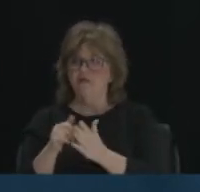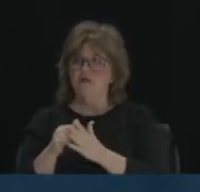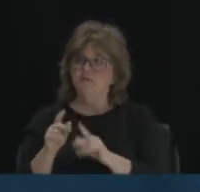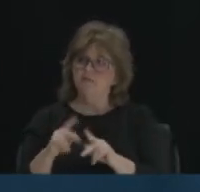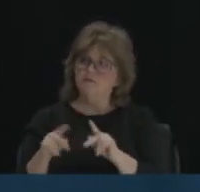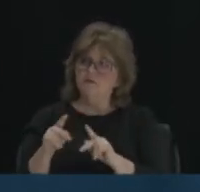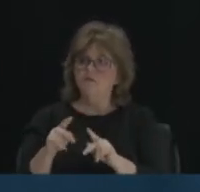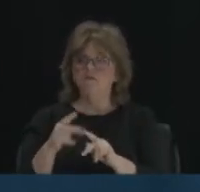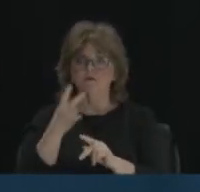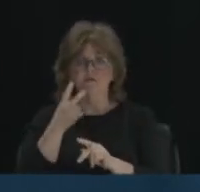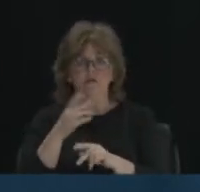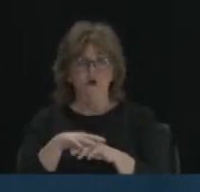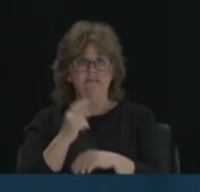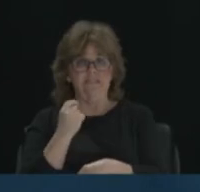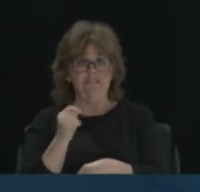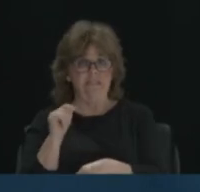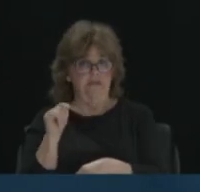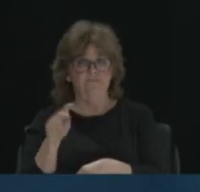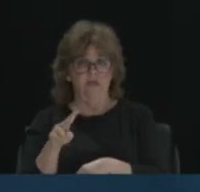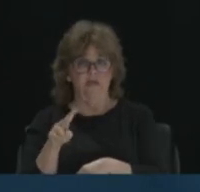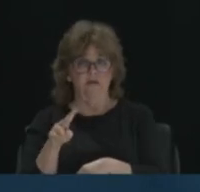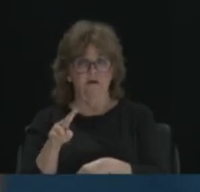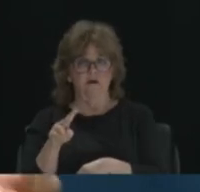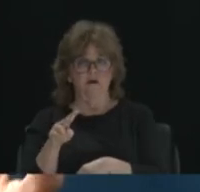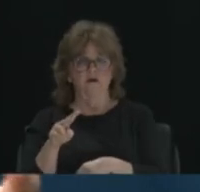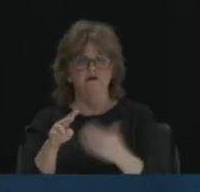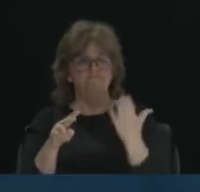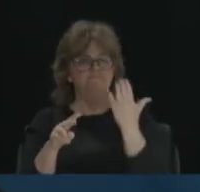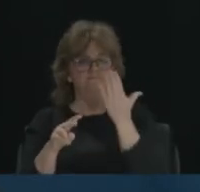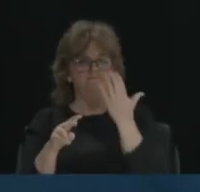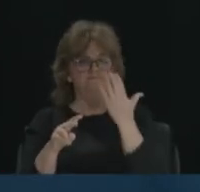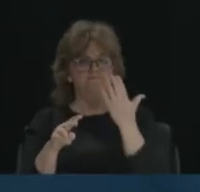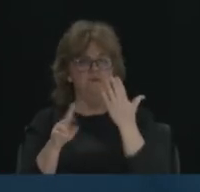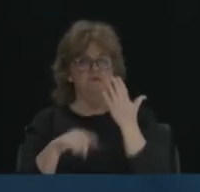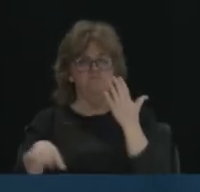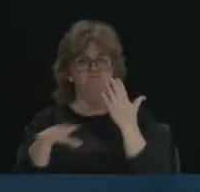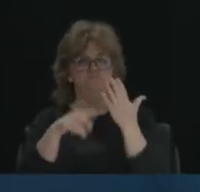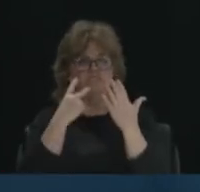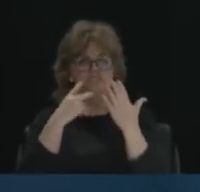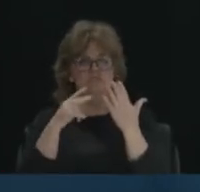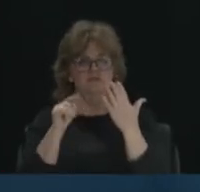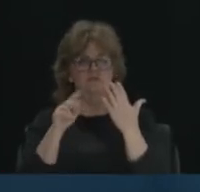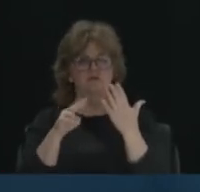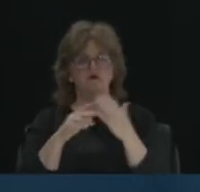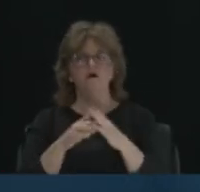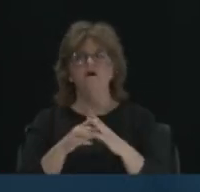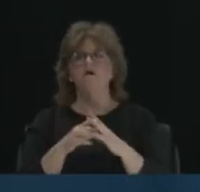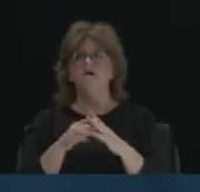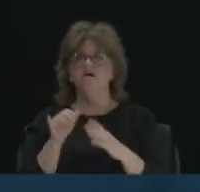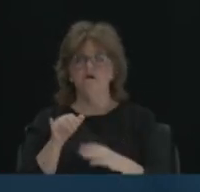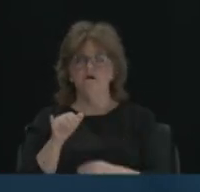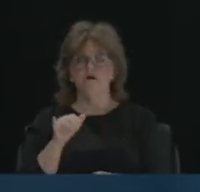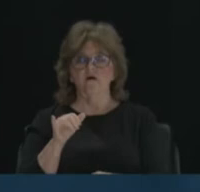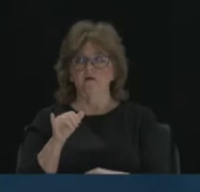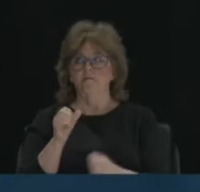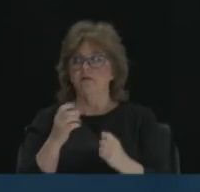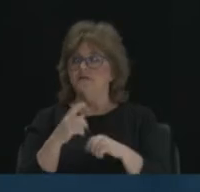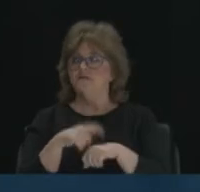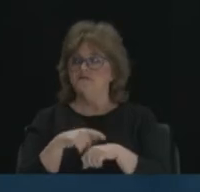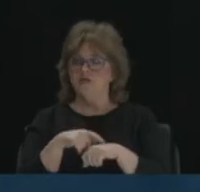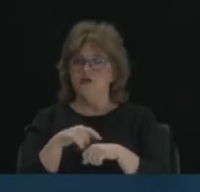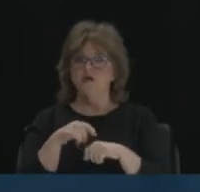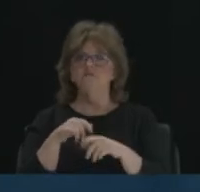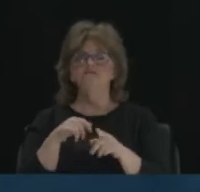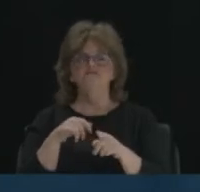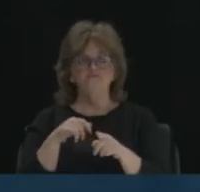that they will see on TV. OK. OK. facing. That's right. That's right. So in a lot of times that individual, Walter